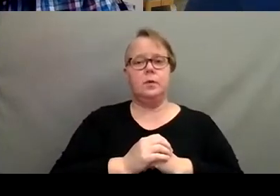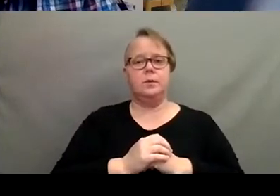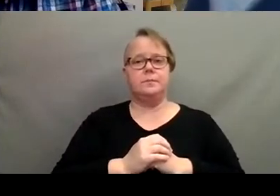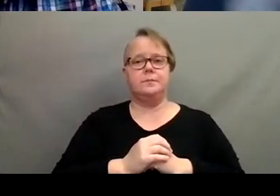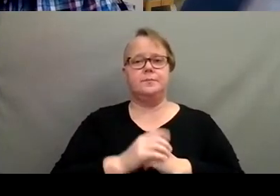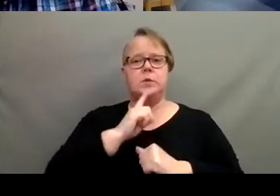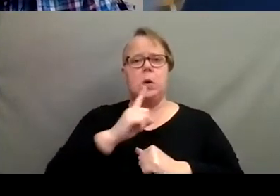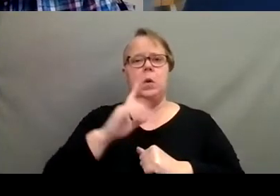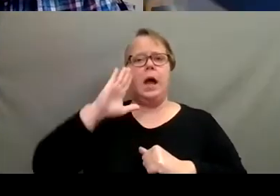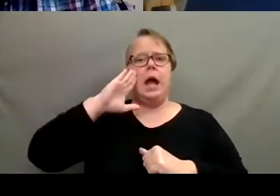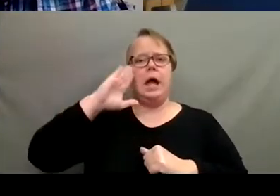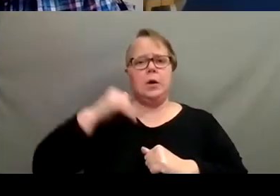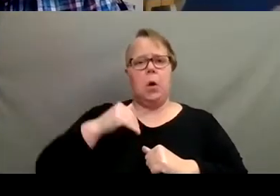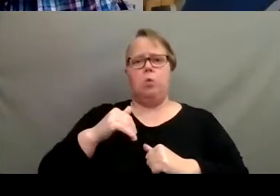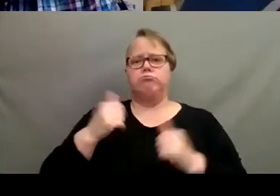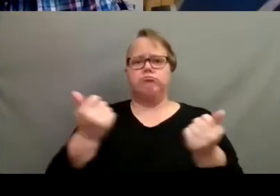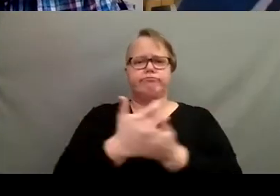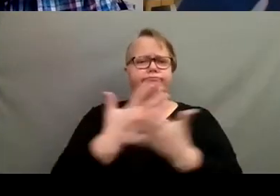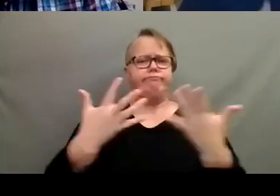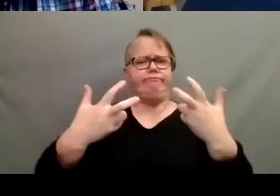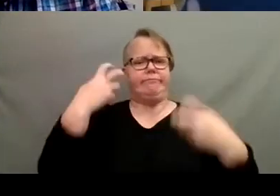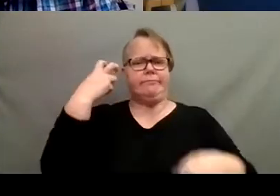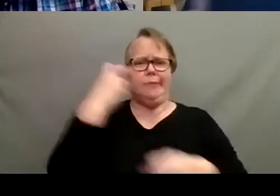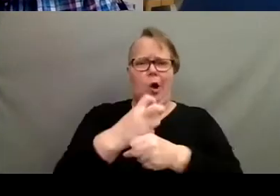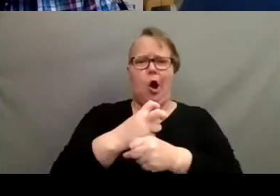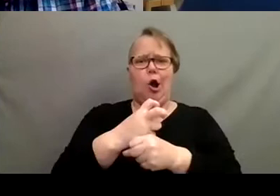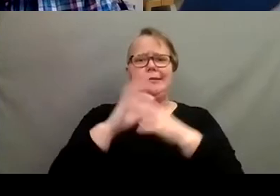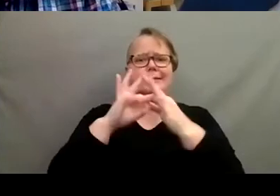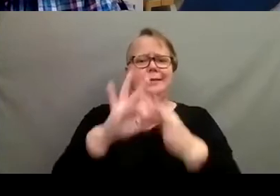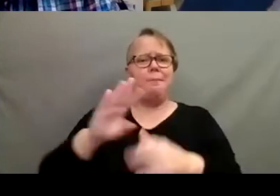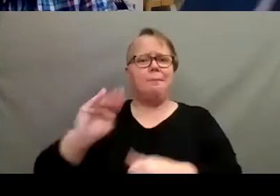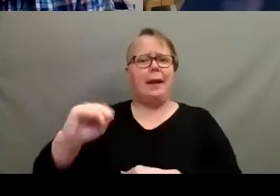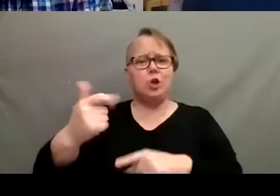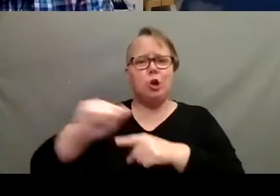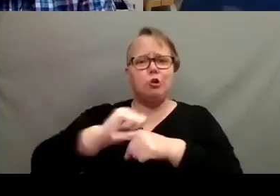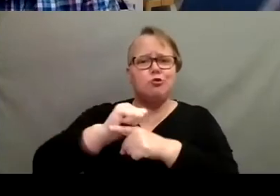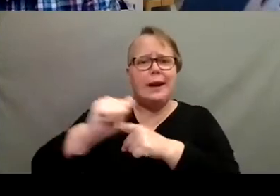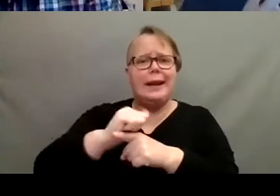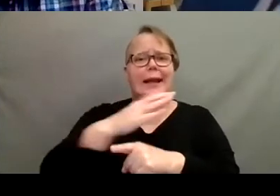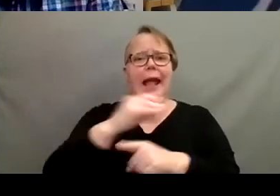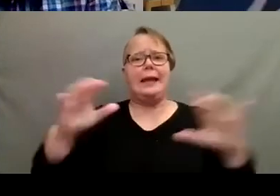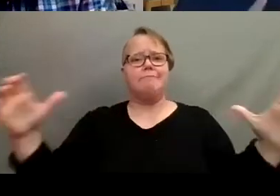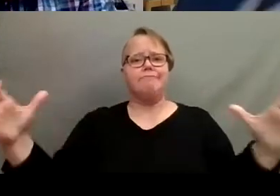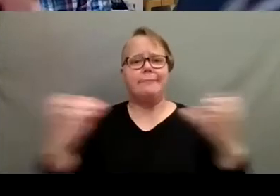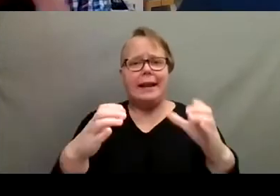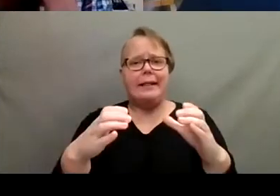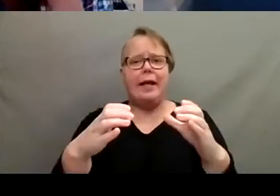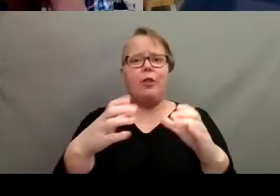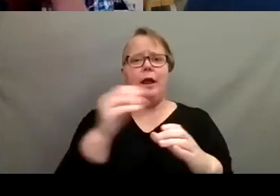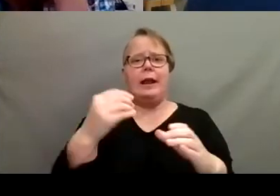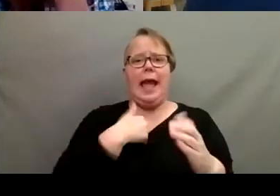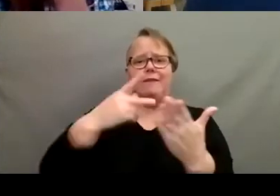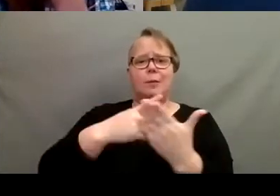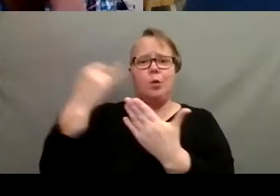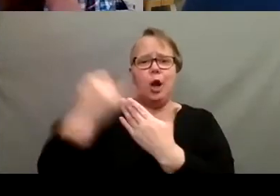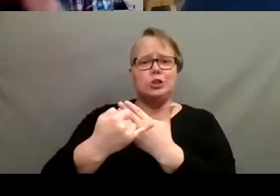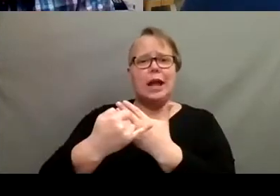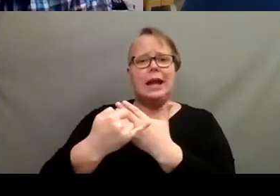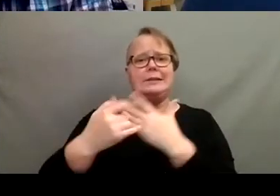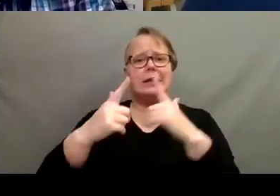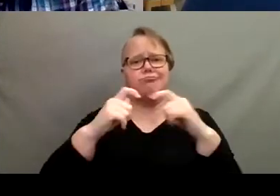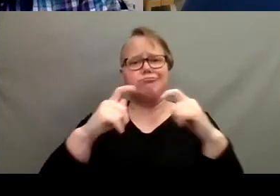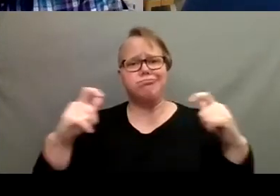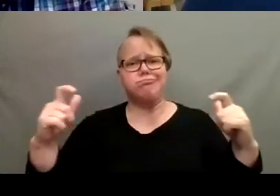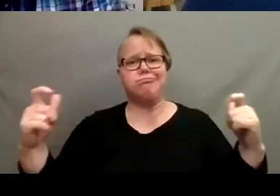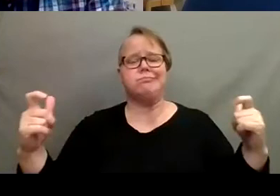things have been difficult in terms of master gardener training and getting together and having projects and all of that, but,